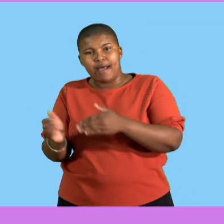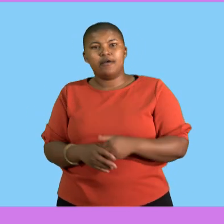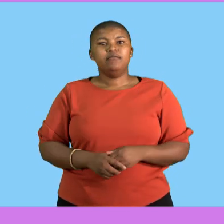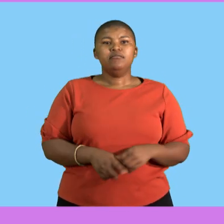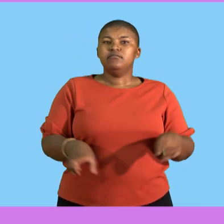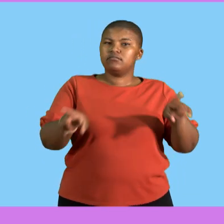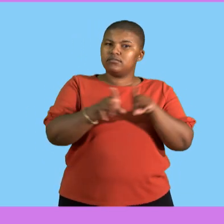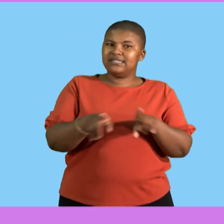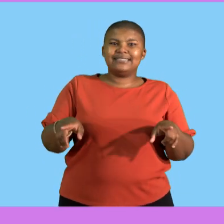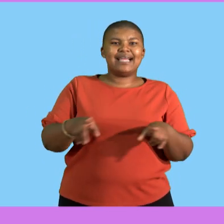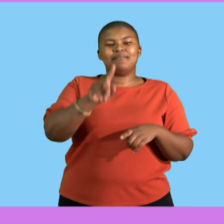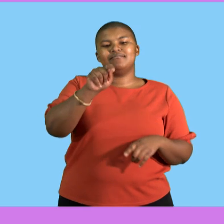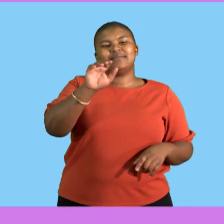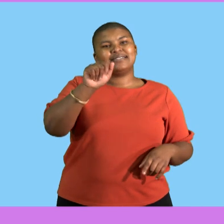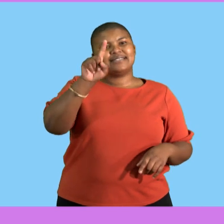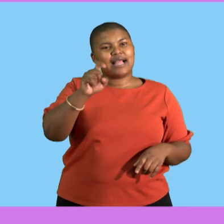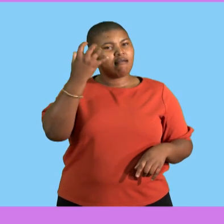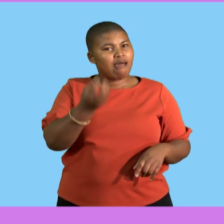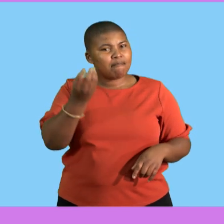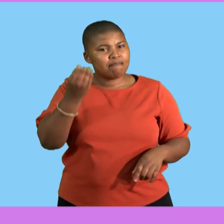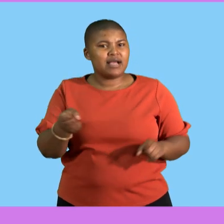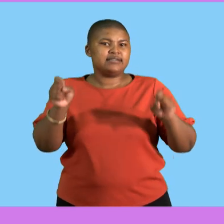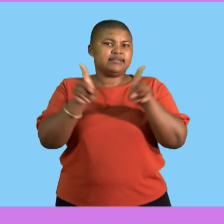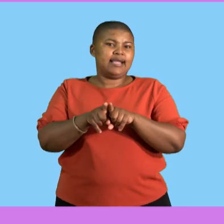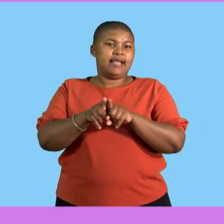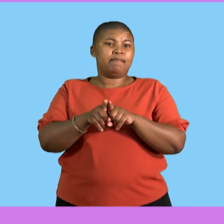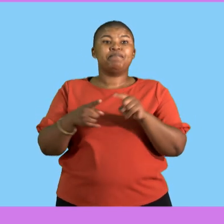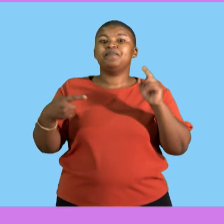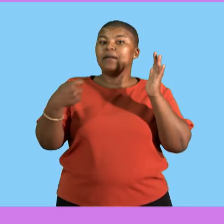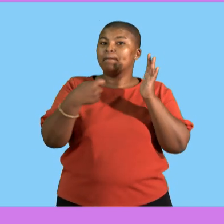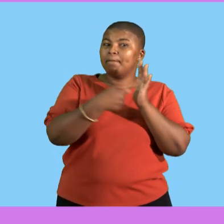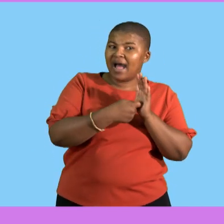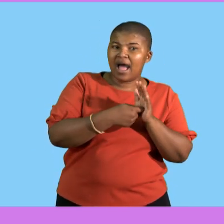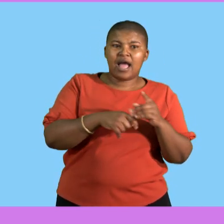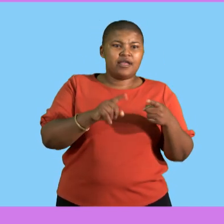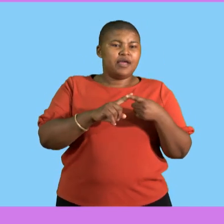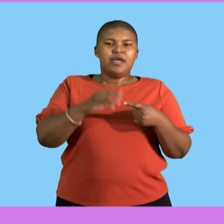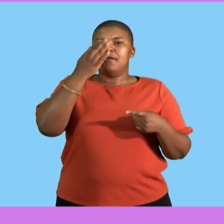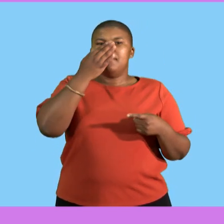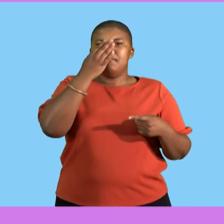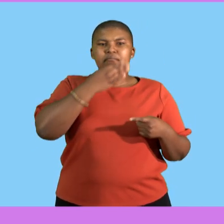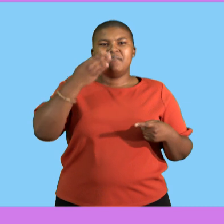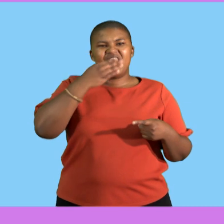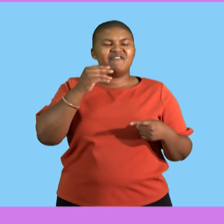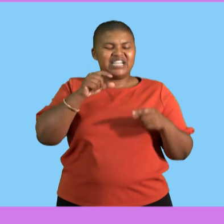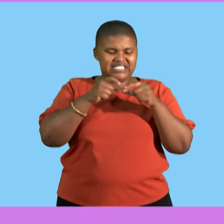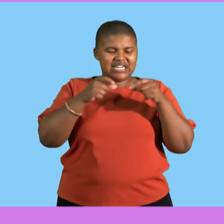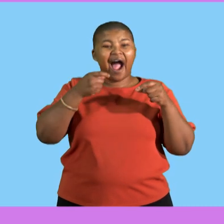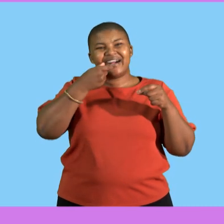invoice number. And then what they bought was breakfast rusks, coffee, sugar,